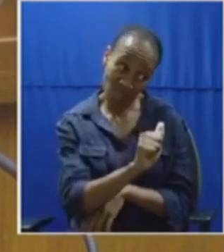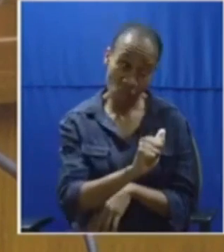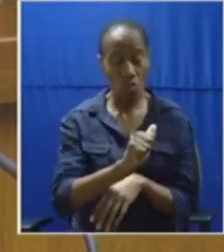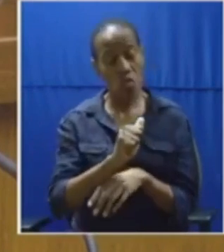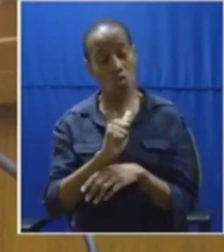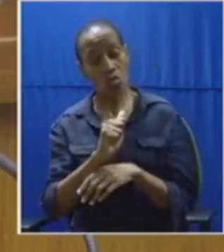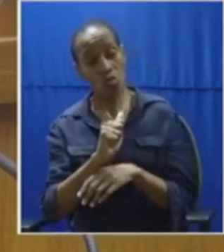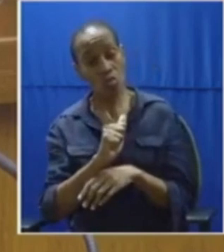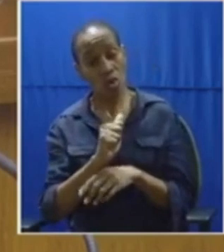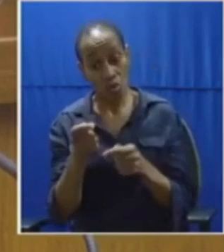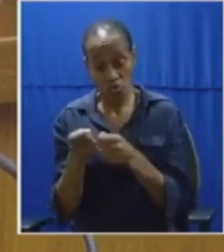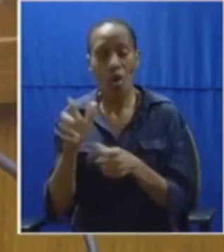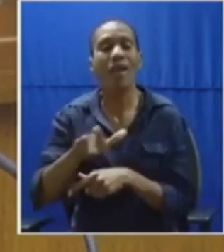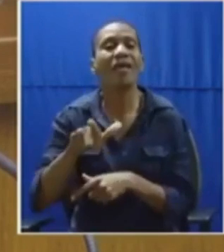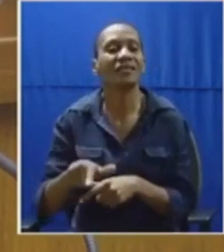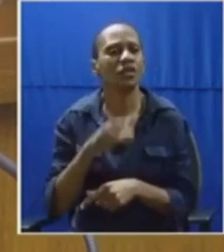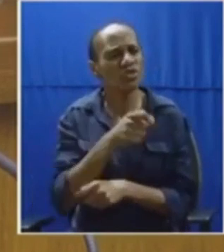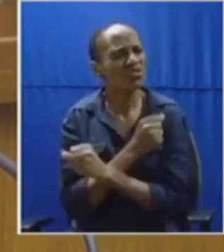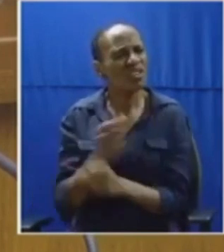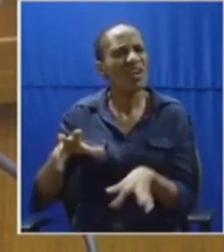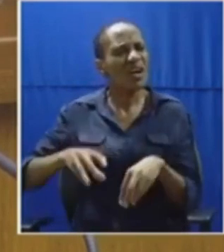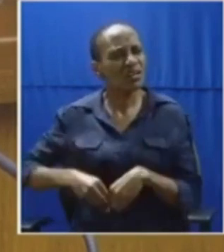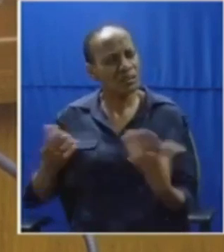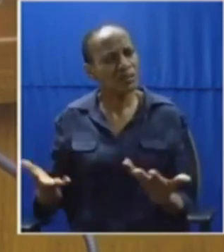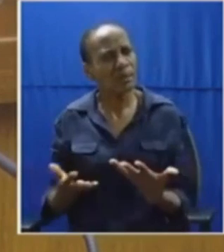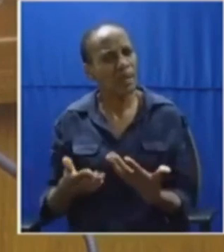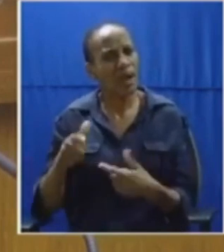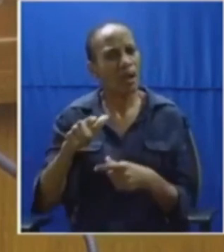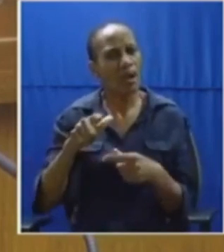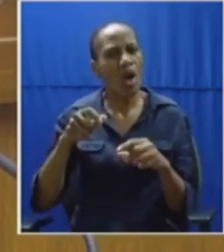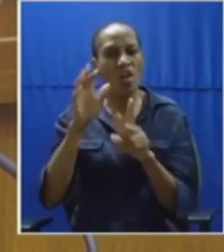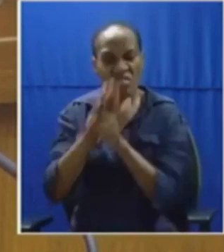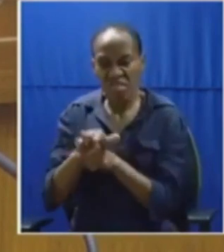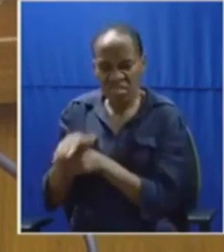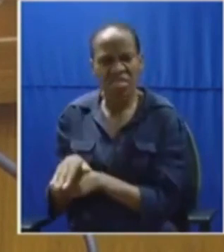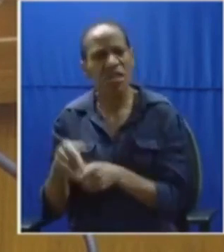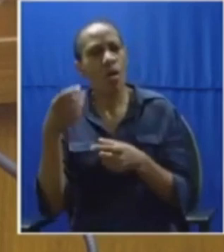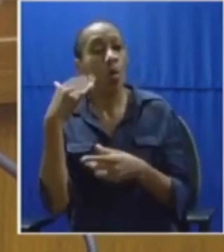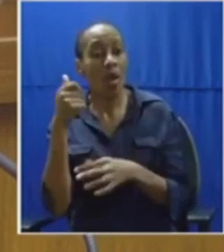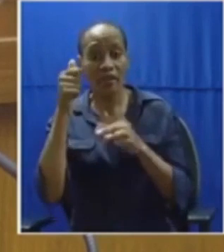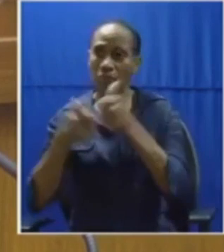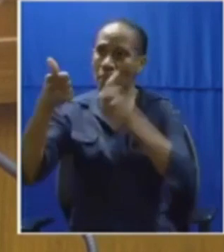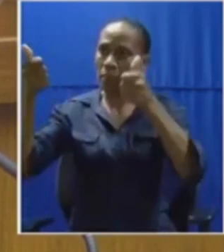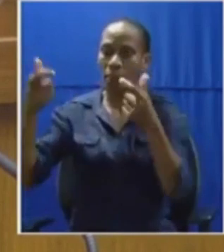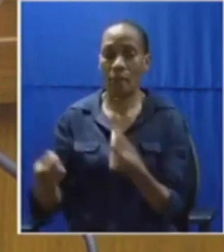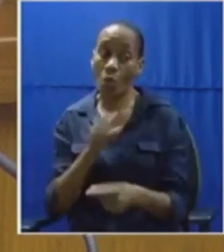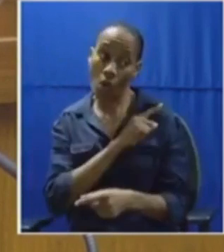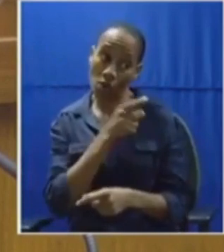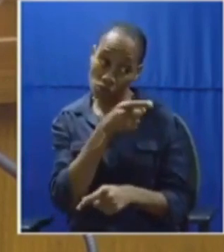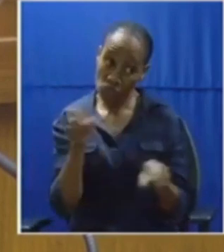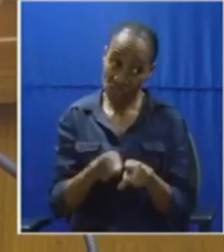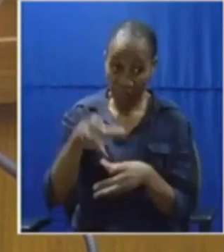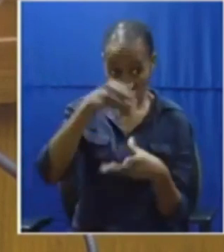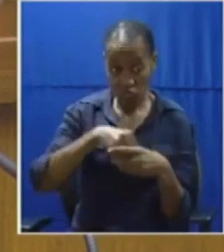funders your refusal to acknowledge the existence and phenomenon of white monopoly capitalism is because you are a product of this greedy